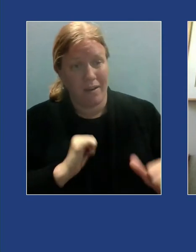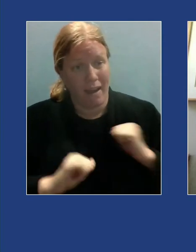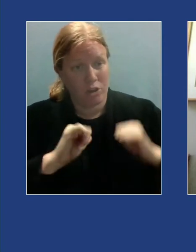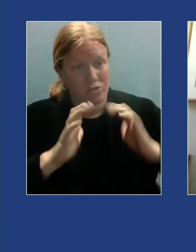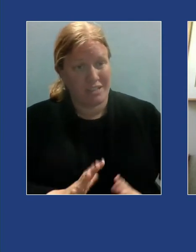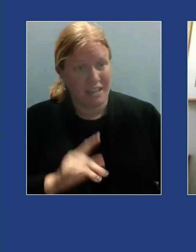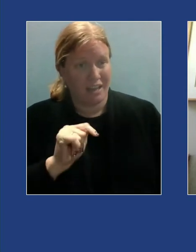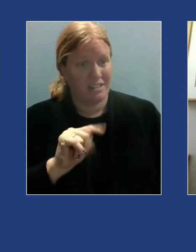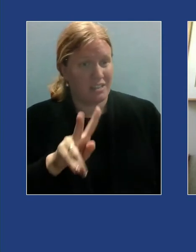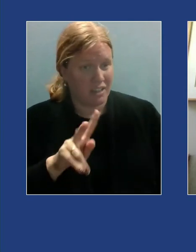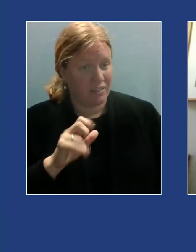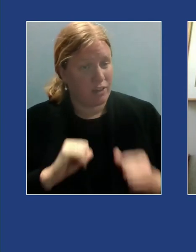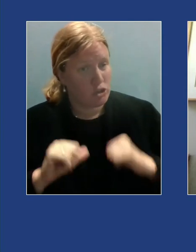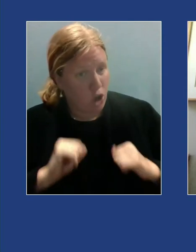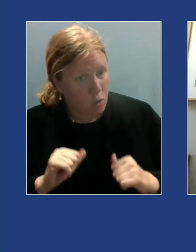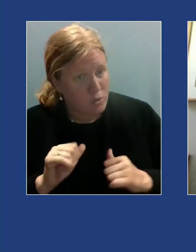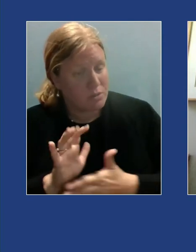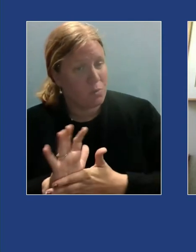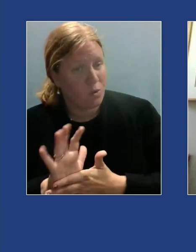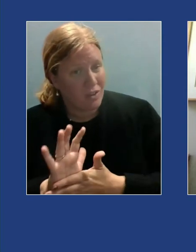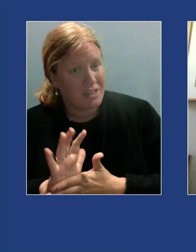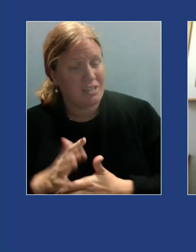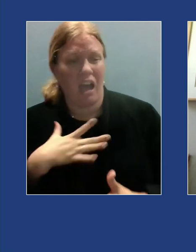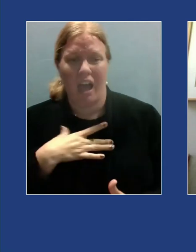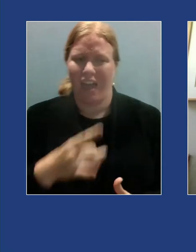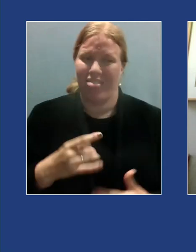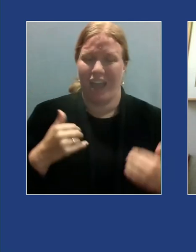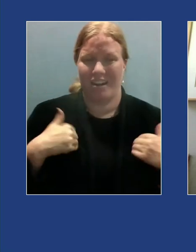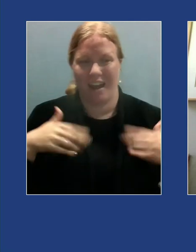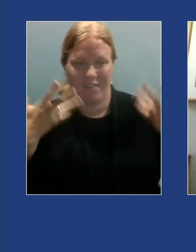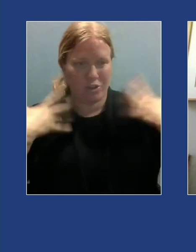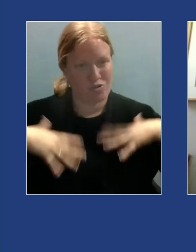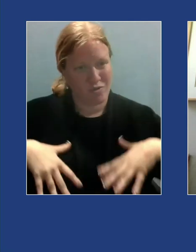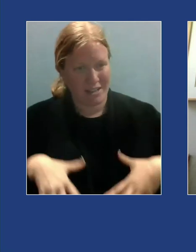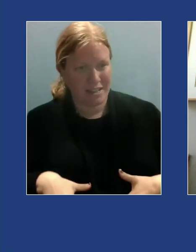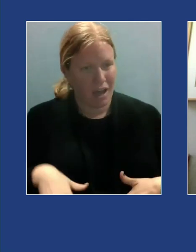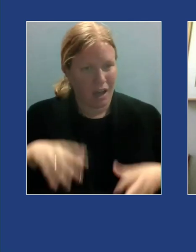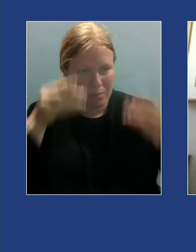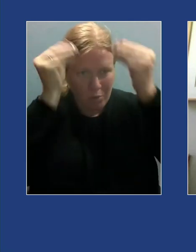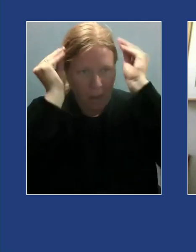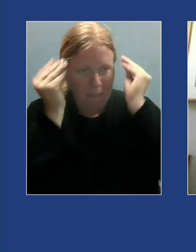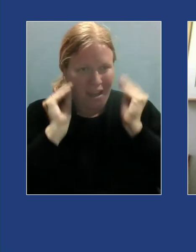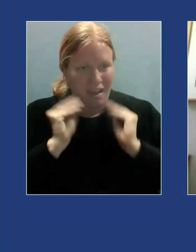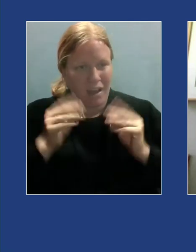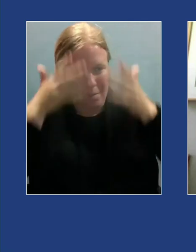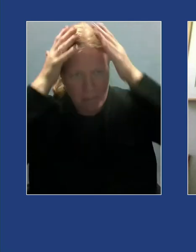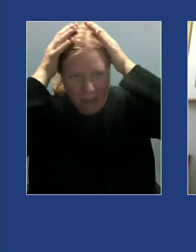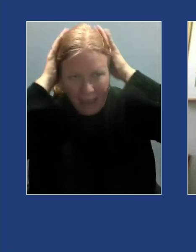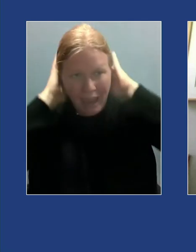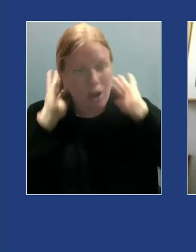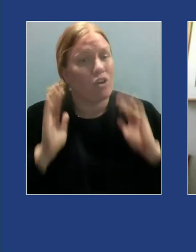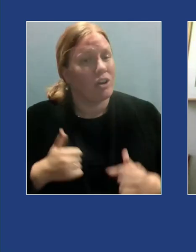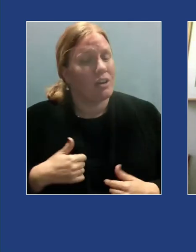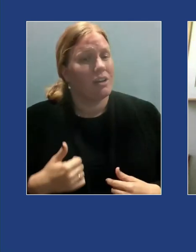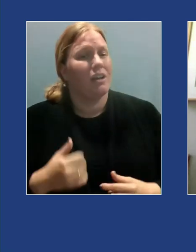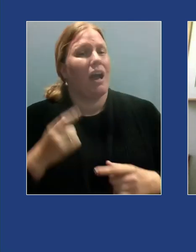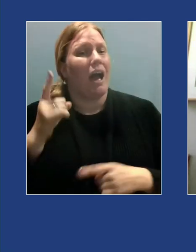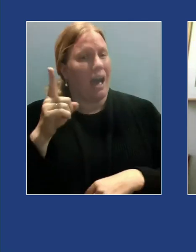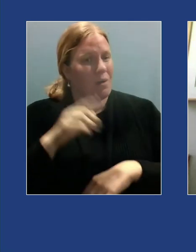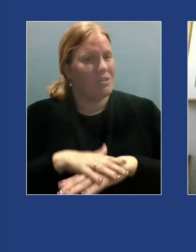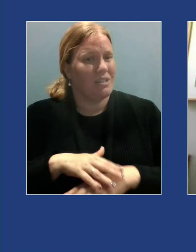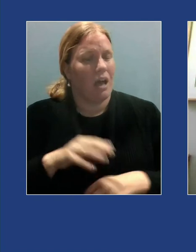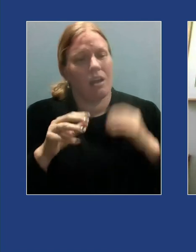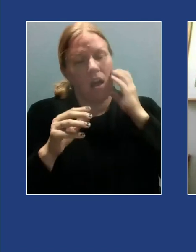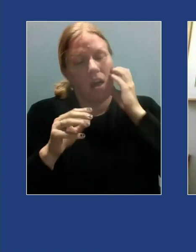and enjoy dressing up and having my hair and makeup done I got to be on the set of some of my favorite shows including the marvelous Mrs.